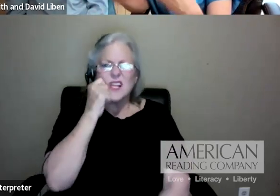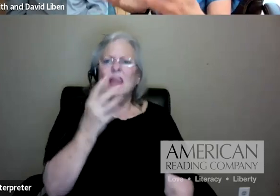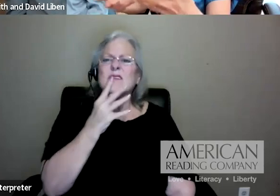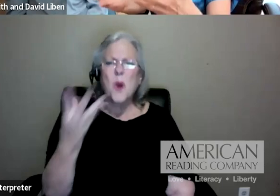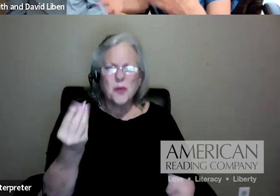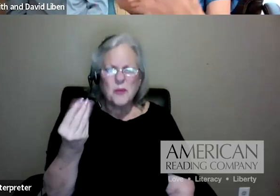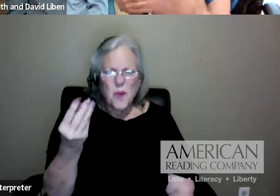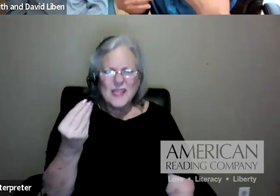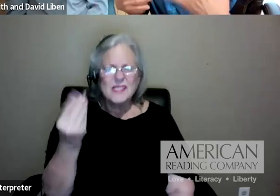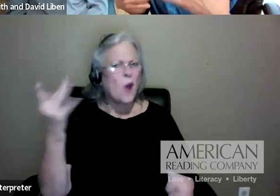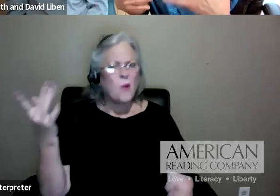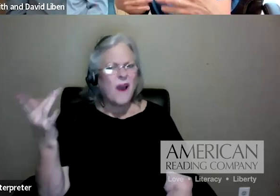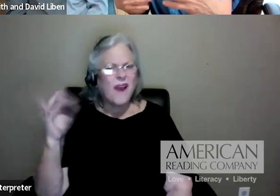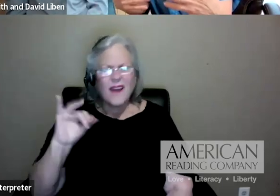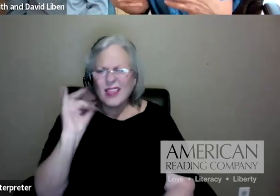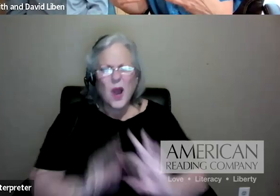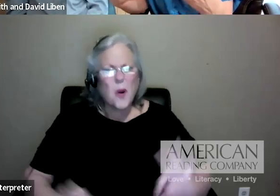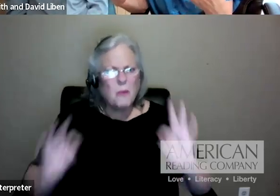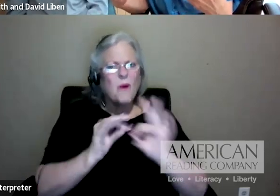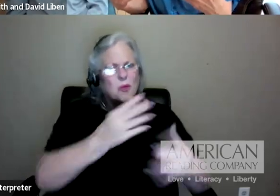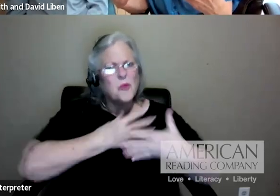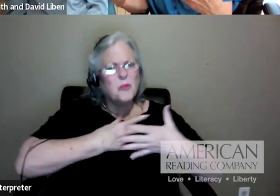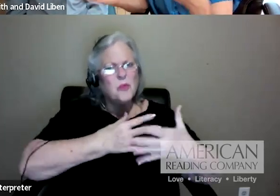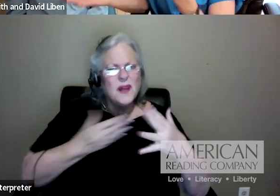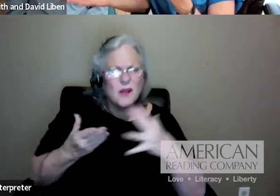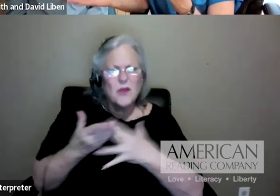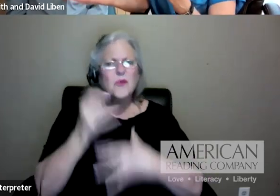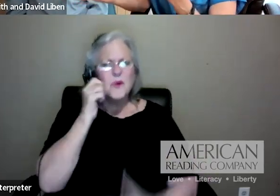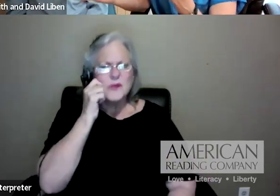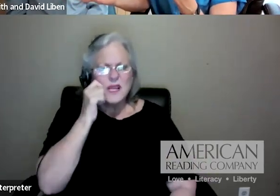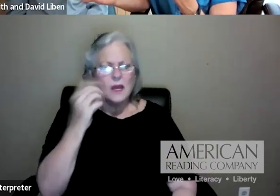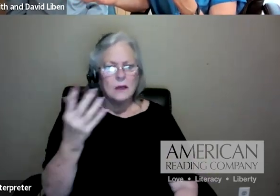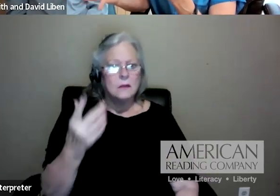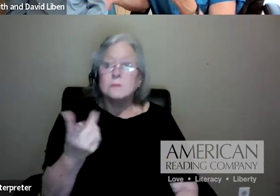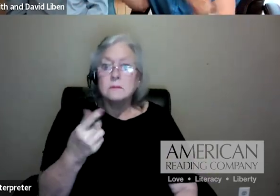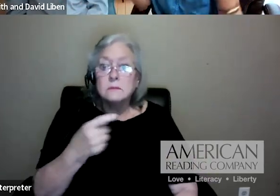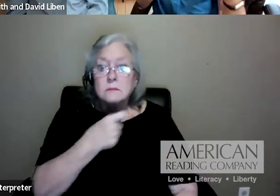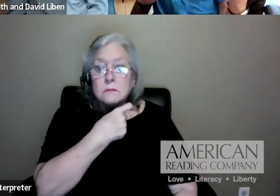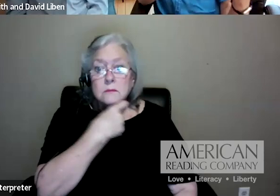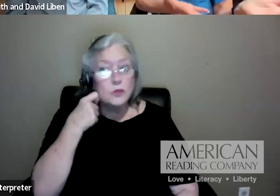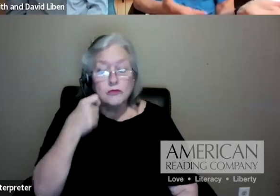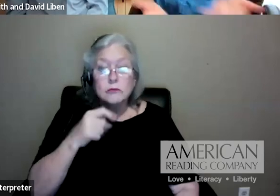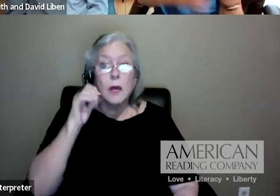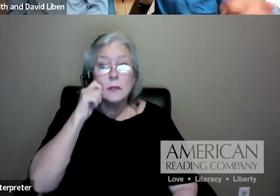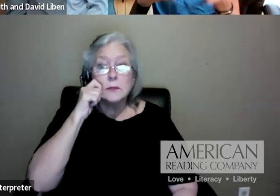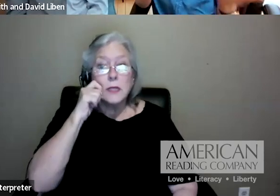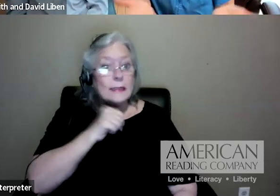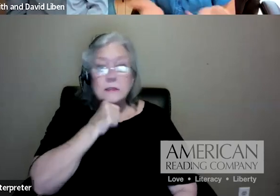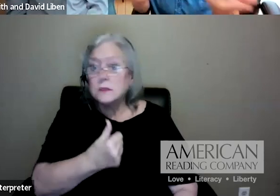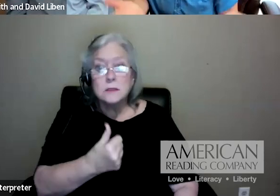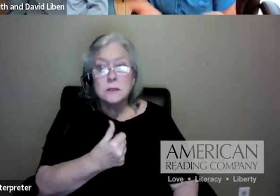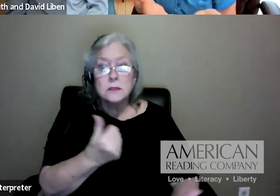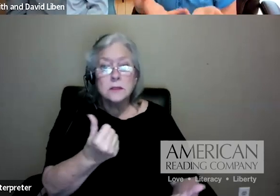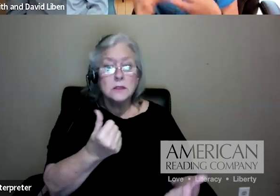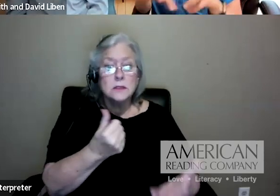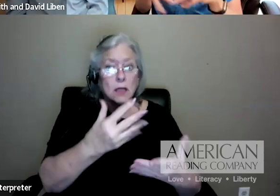is moisture an element of breathing through the skin? I'm like, why can dry skin not breathe? So I want to go, so, you know, you get